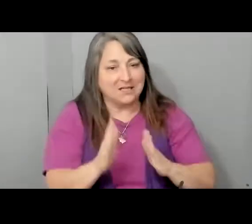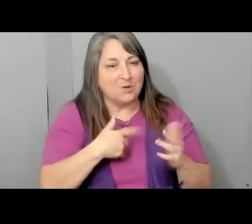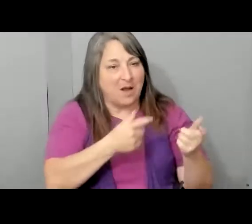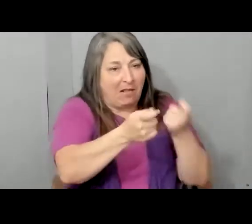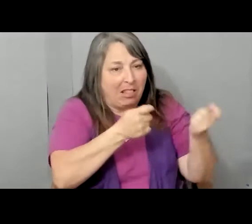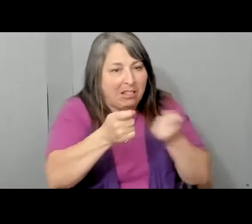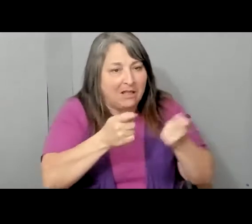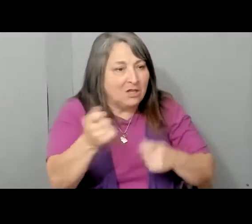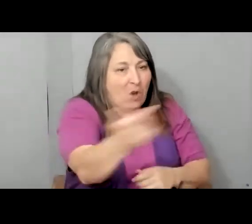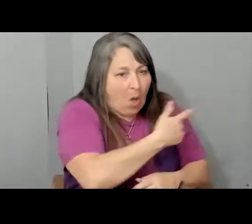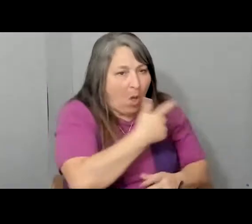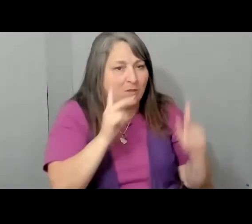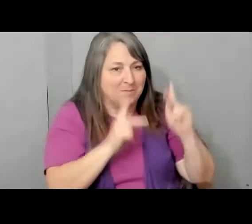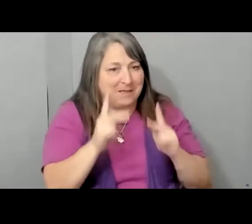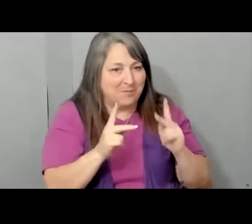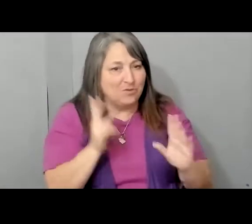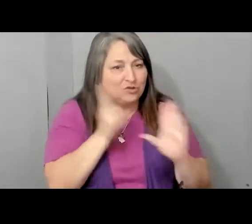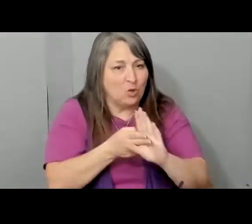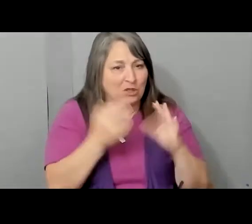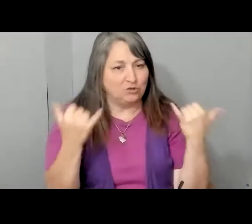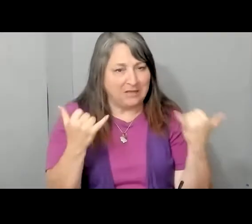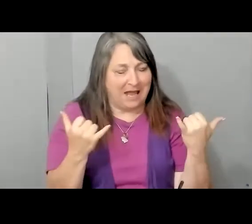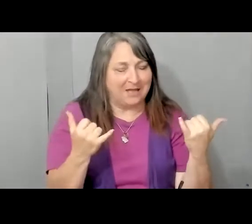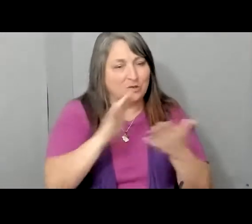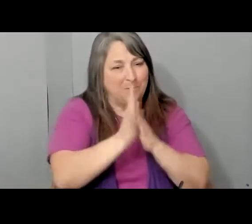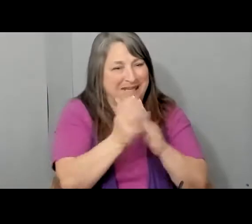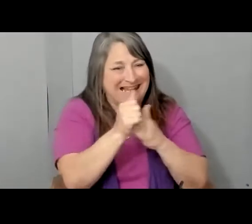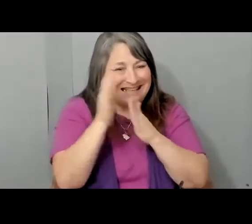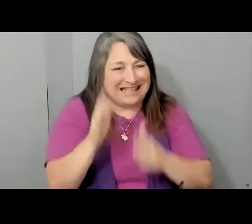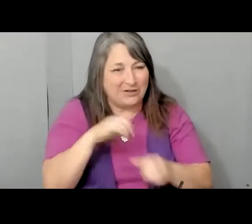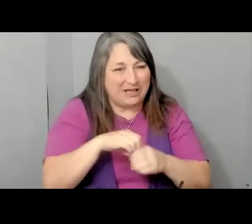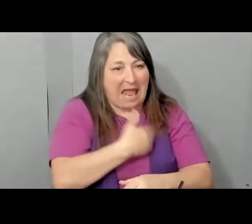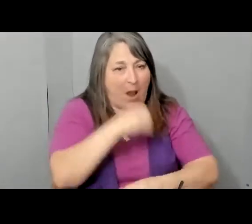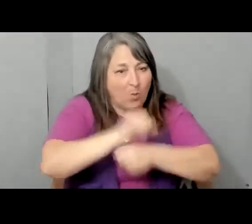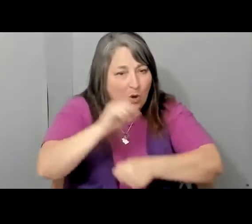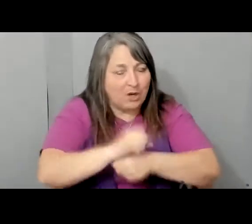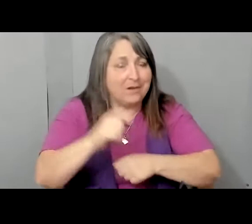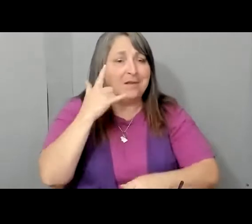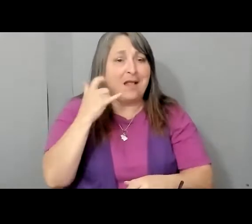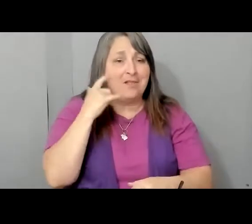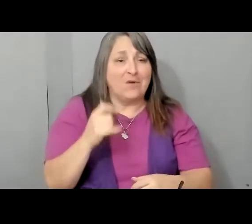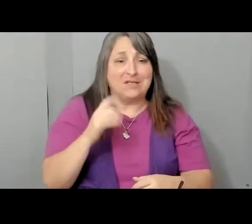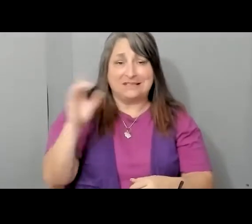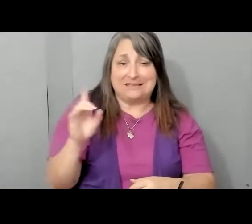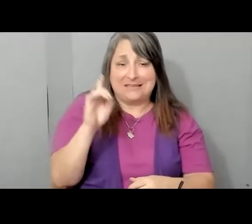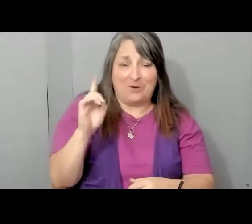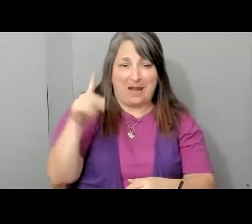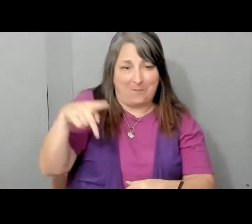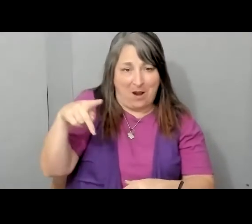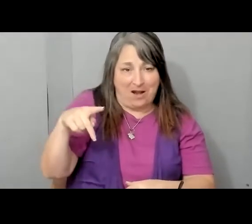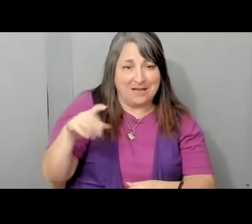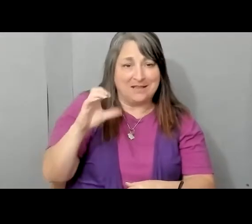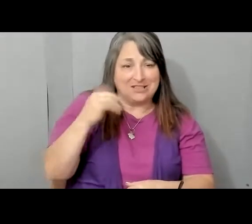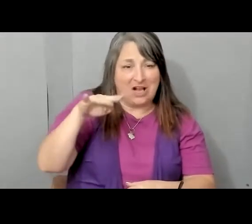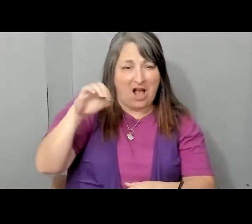single person on this call, to be a leader in this work. The California Democratic Party, the Chicano